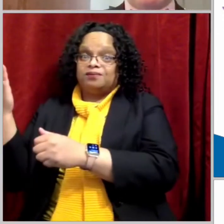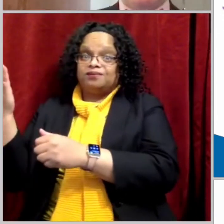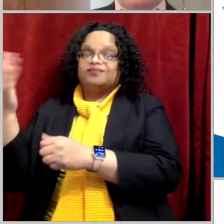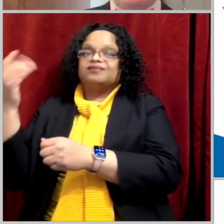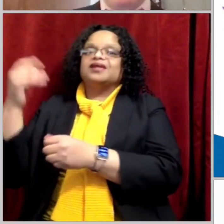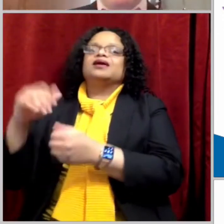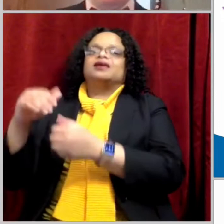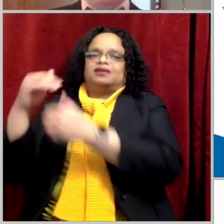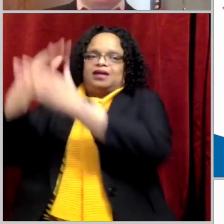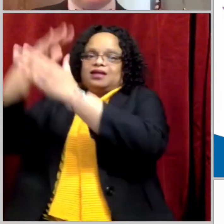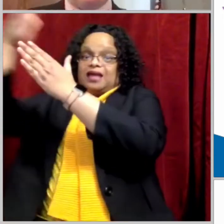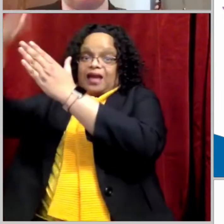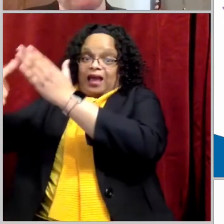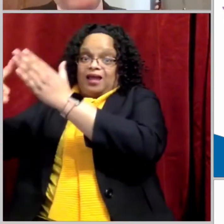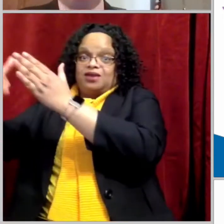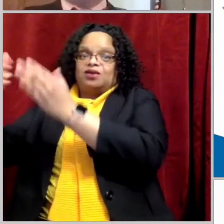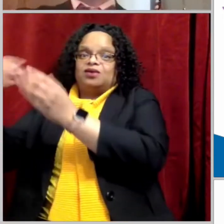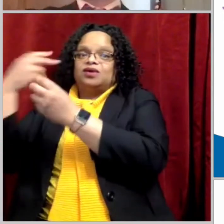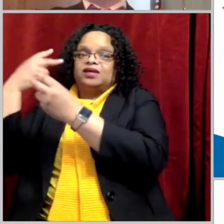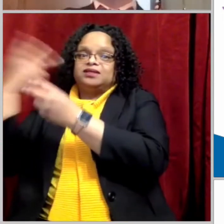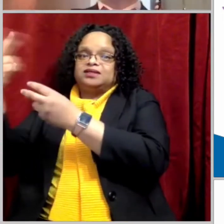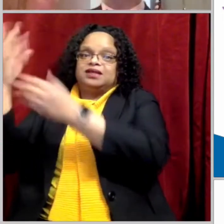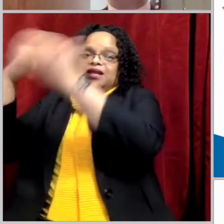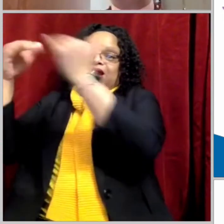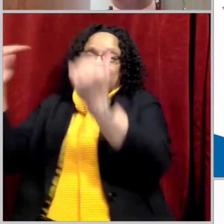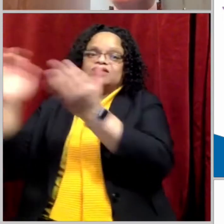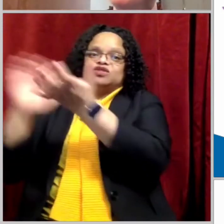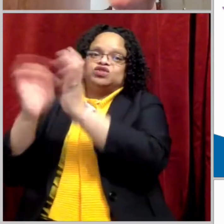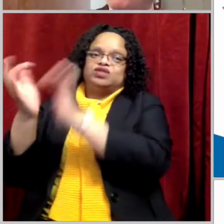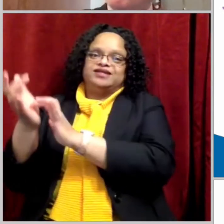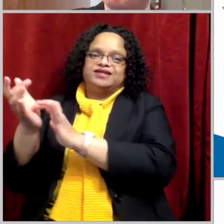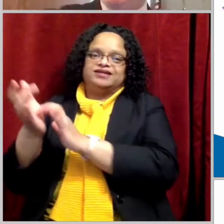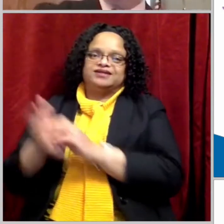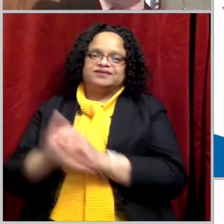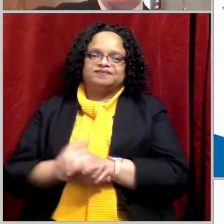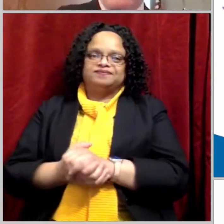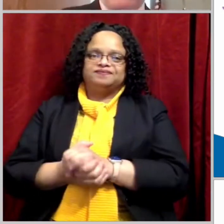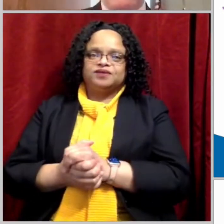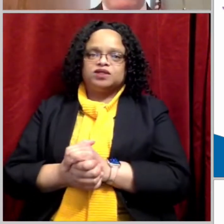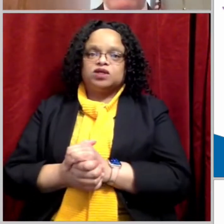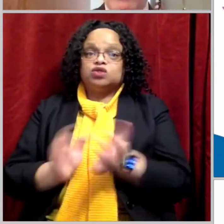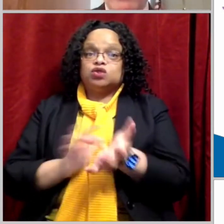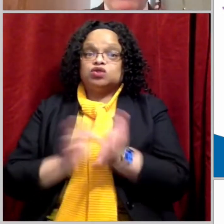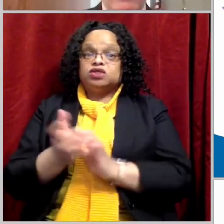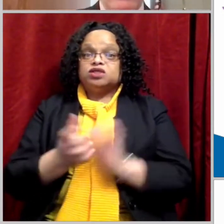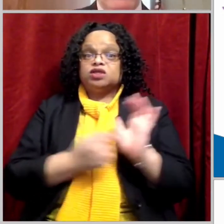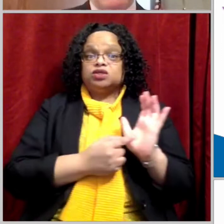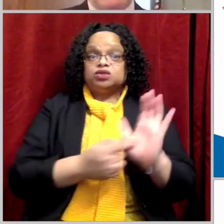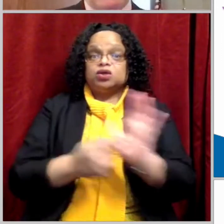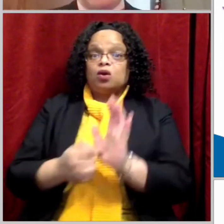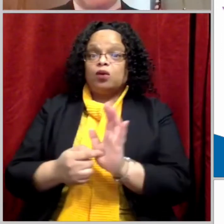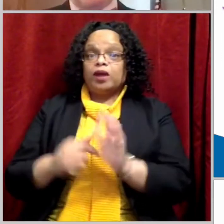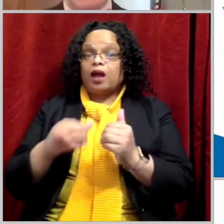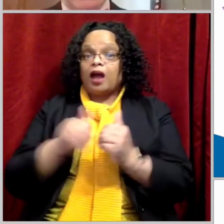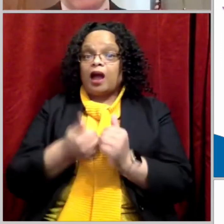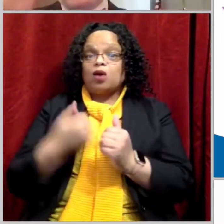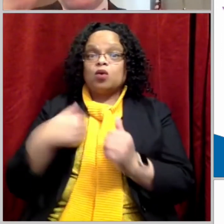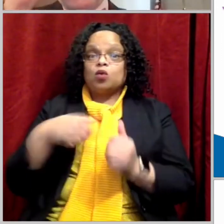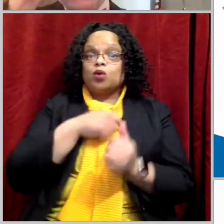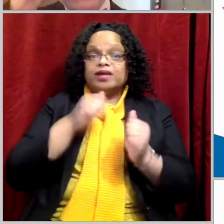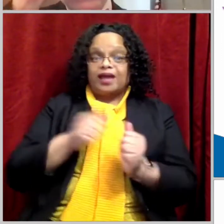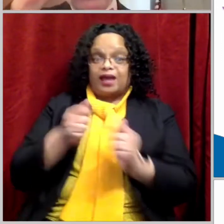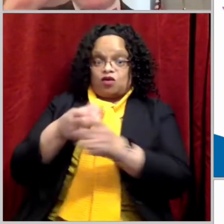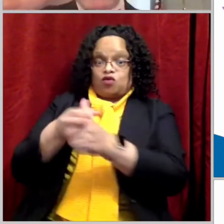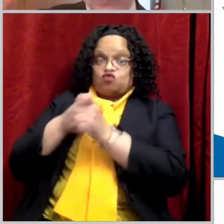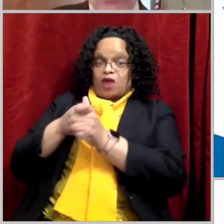he was crucified, he is pointing out to us the way that we should run this trail so that we don't doubt.